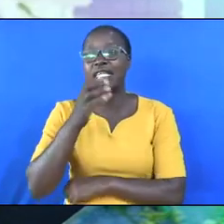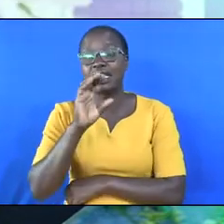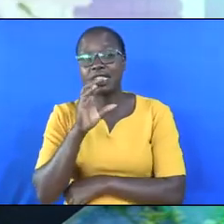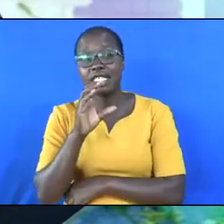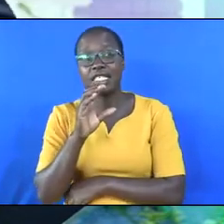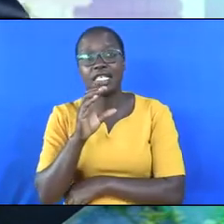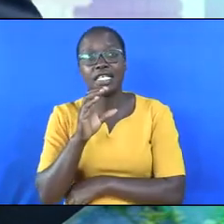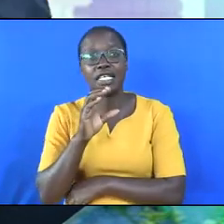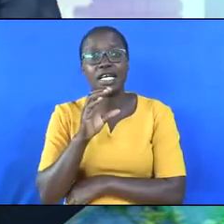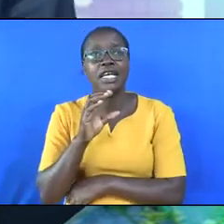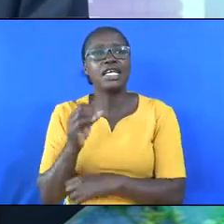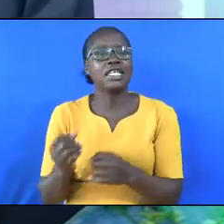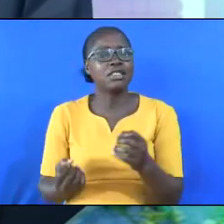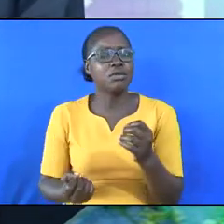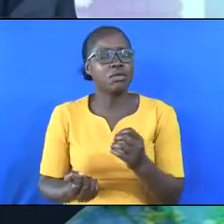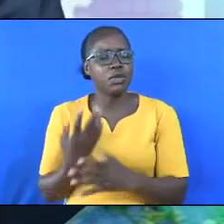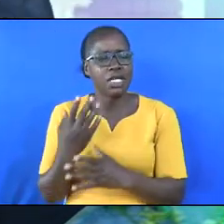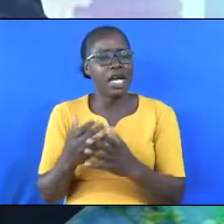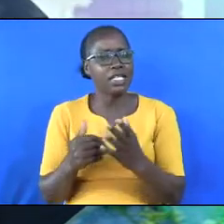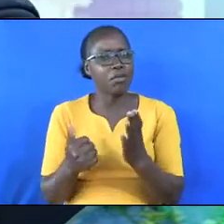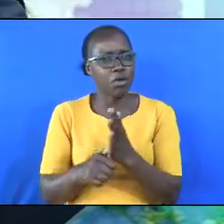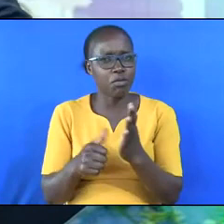drinking is the trademark of our time.